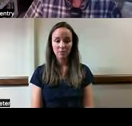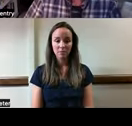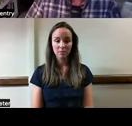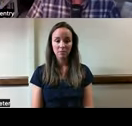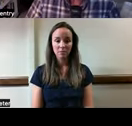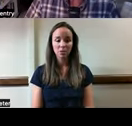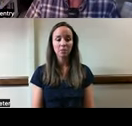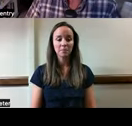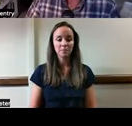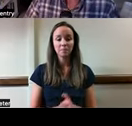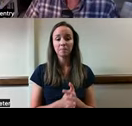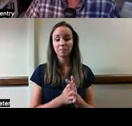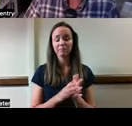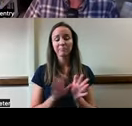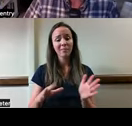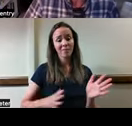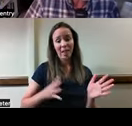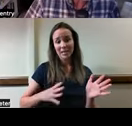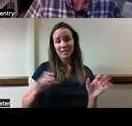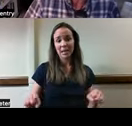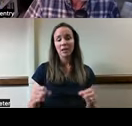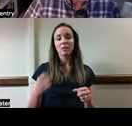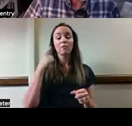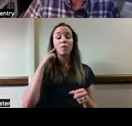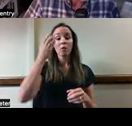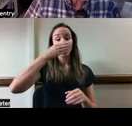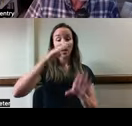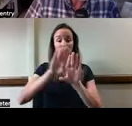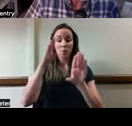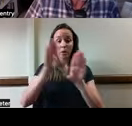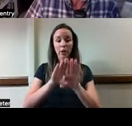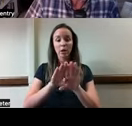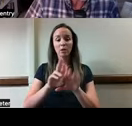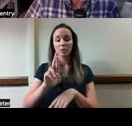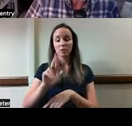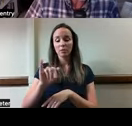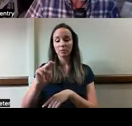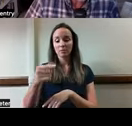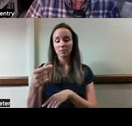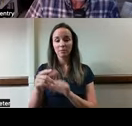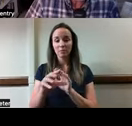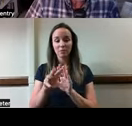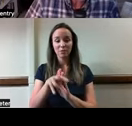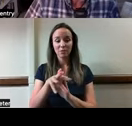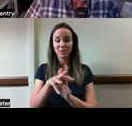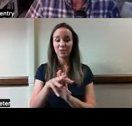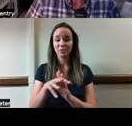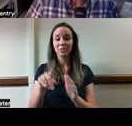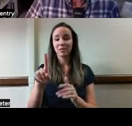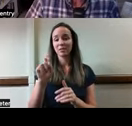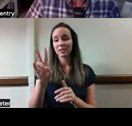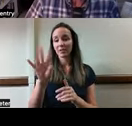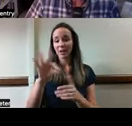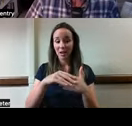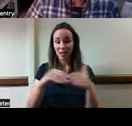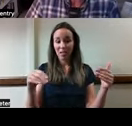You can get fancier. These are some of the front door considerations. The Ring Video Doorbell for $179 sends a video